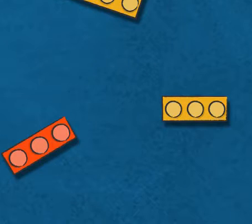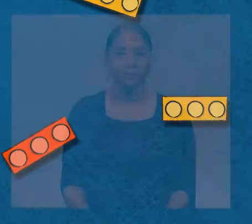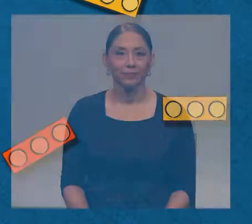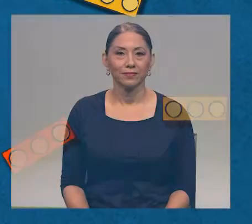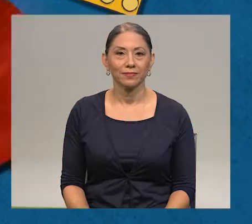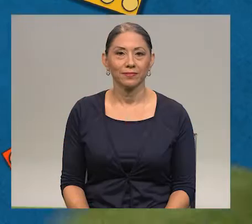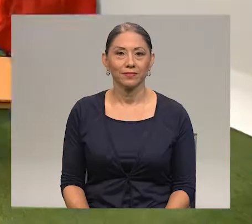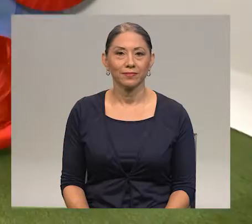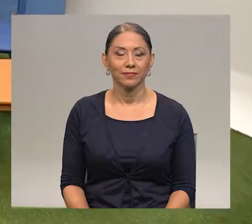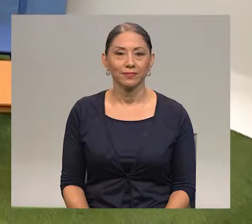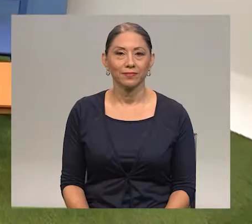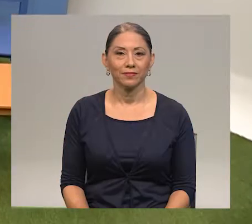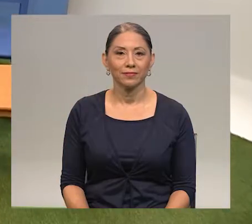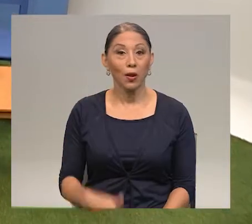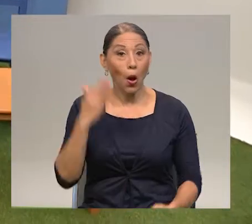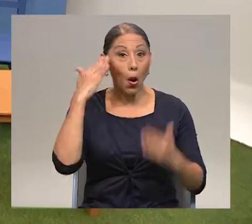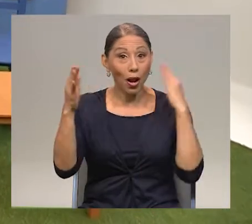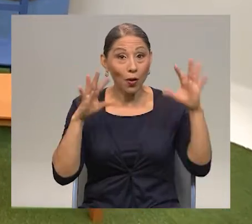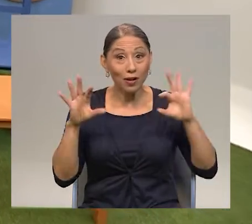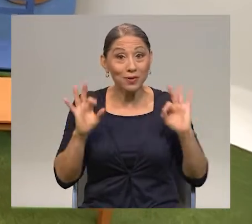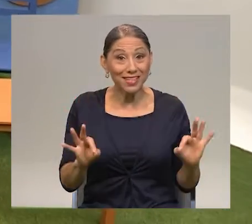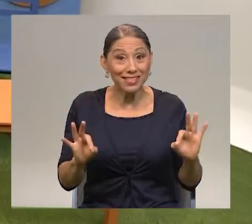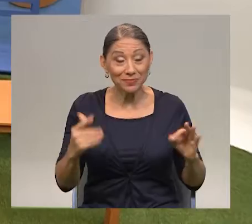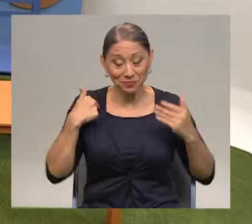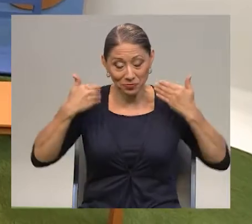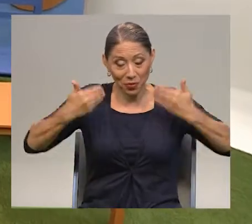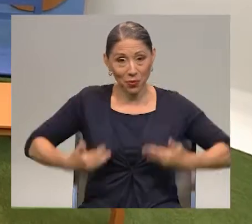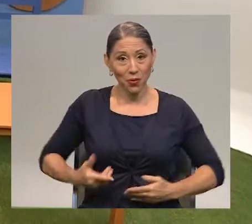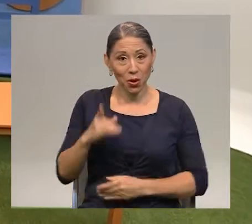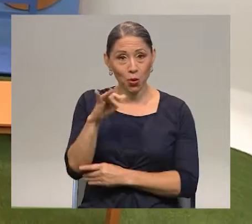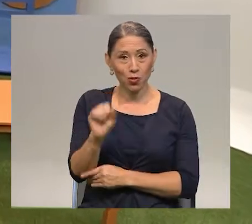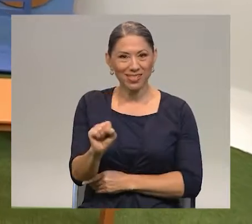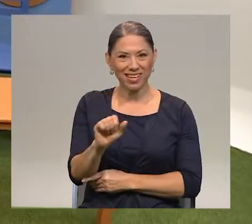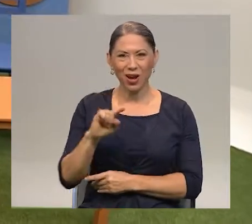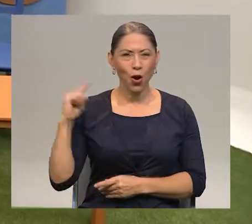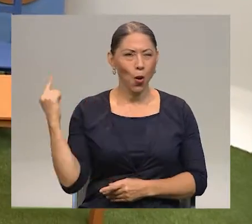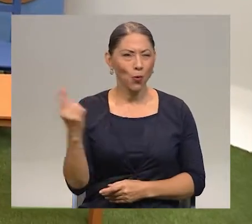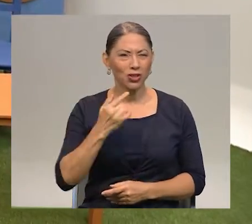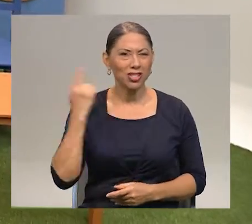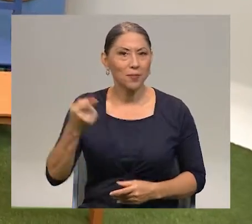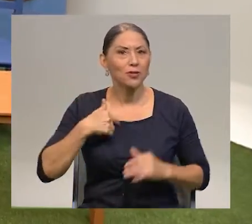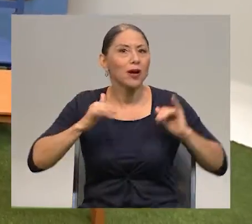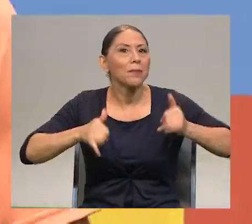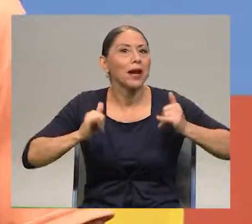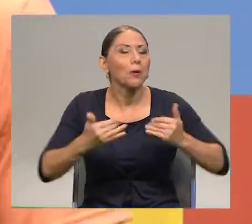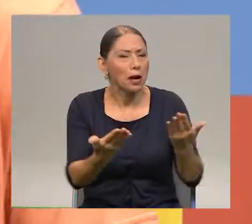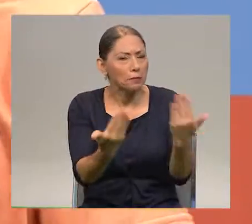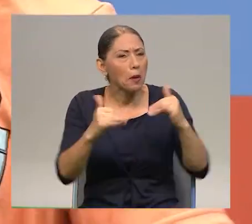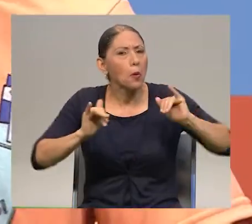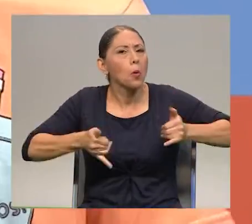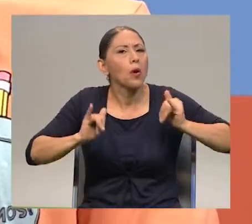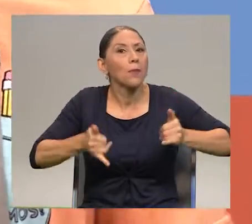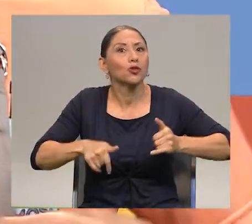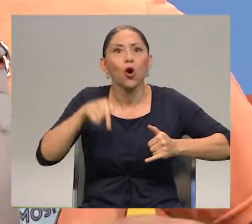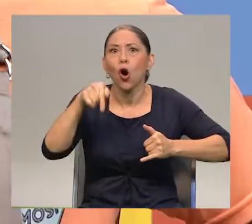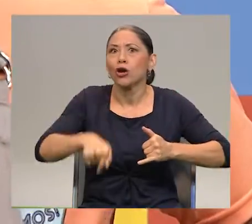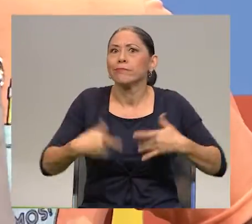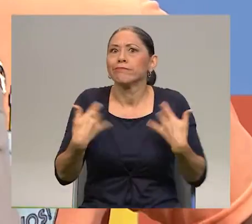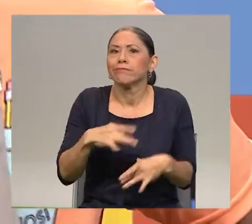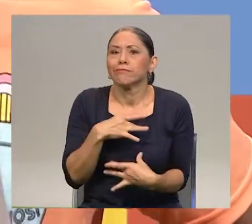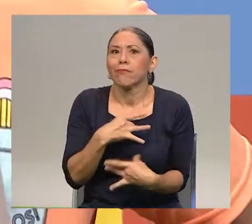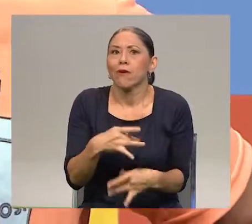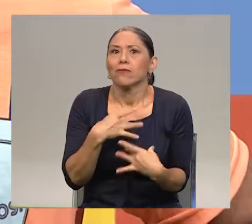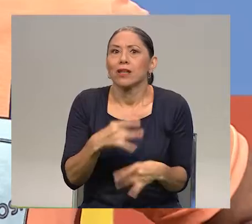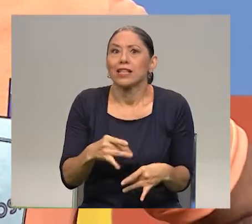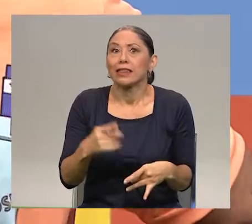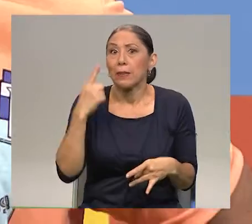You Hola, hola, ¿cómo estás? Yo soy Luis y como siempre estoy aquí para jugar, así que juguemos. Hoy tenemos un programa muy interesante,